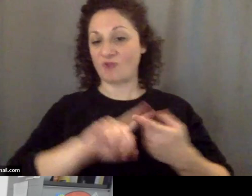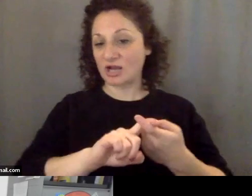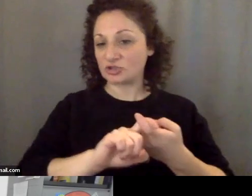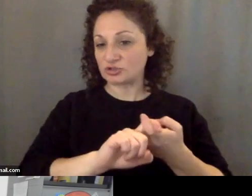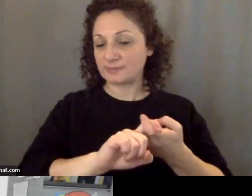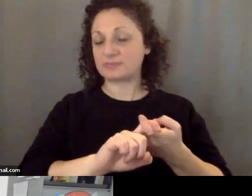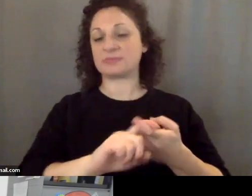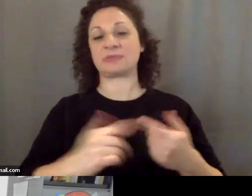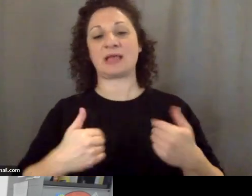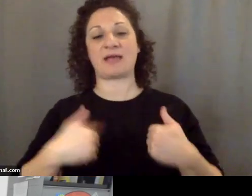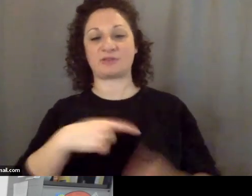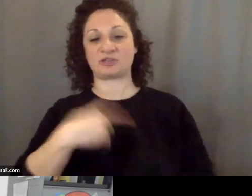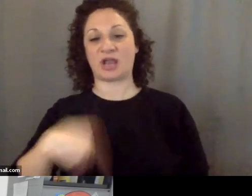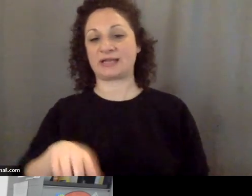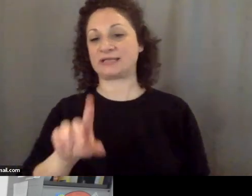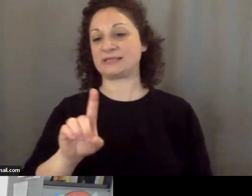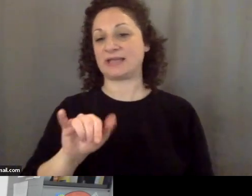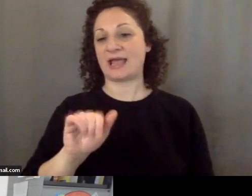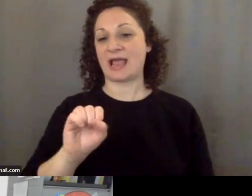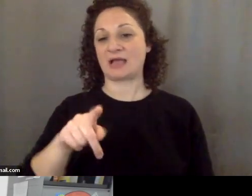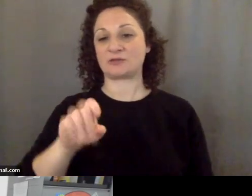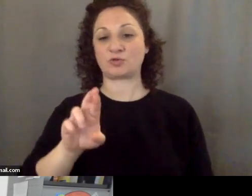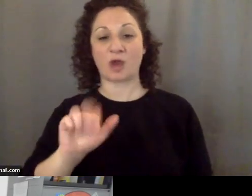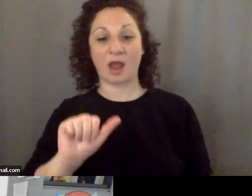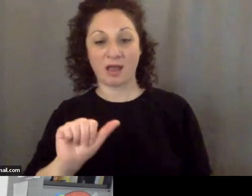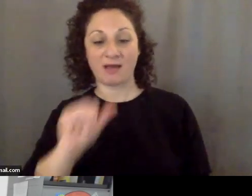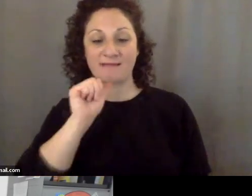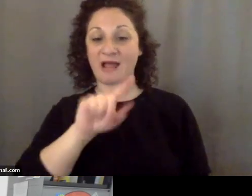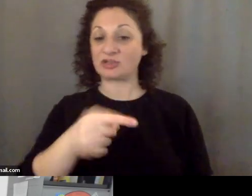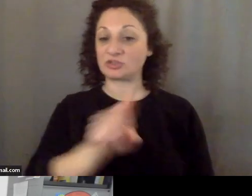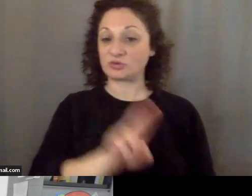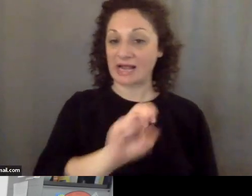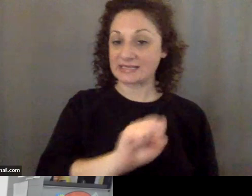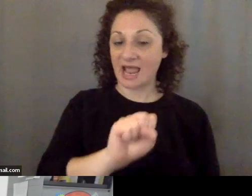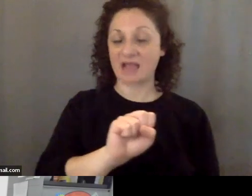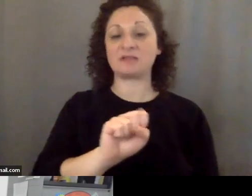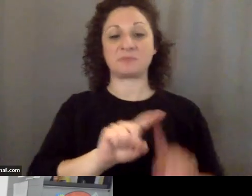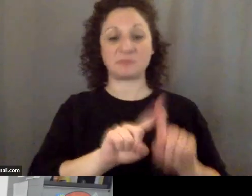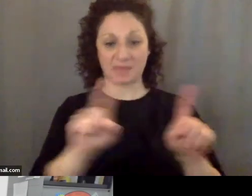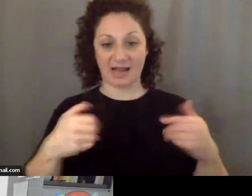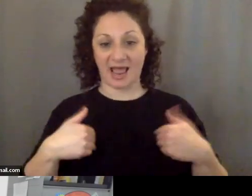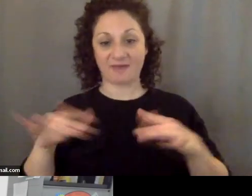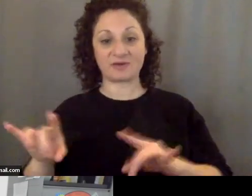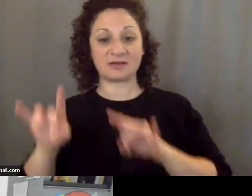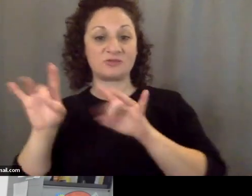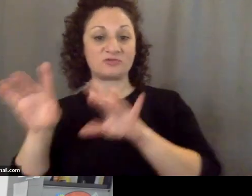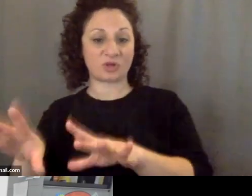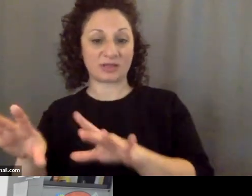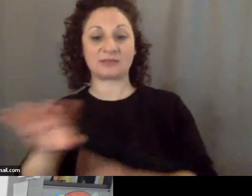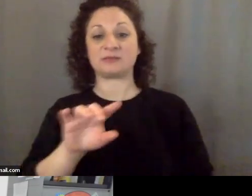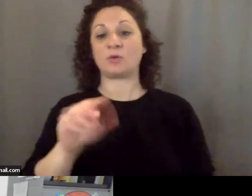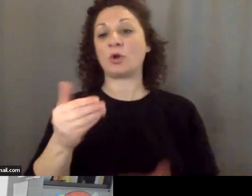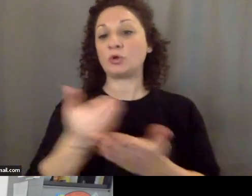Chinese diaspora not just in the United States but in Australia and New Zealand. And